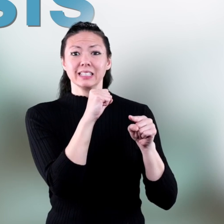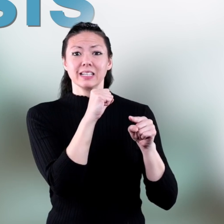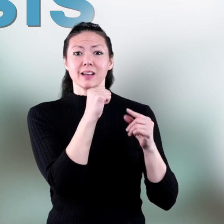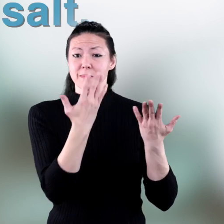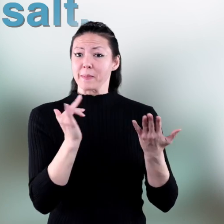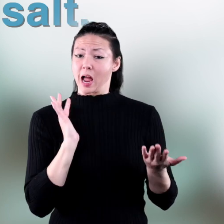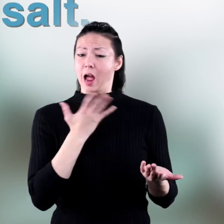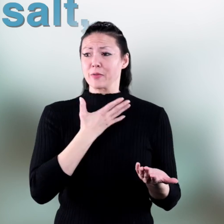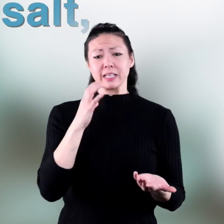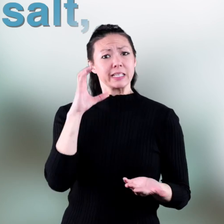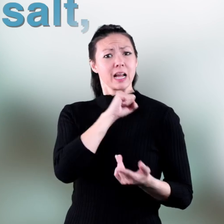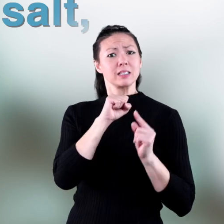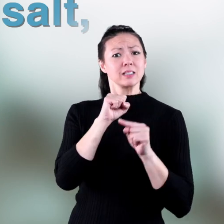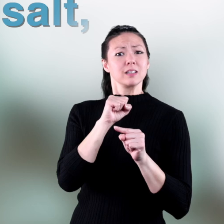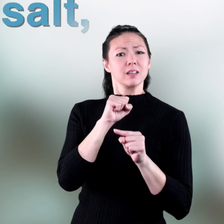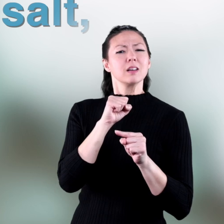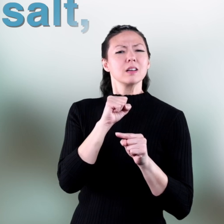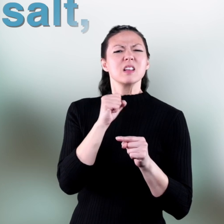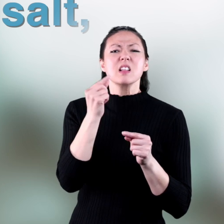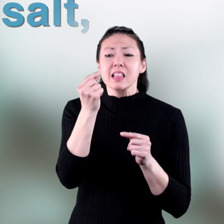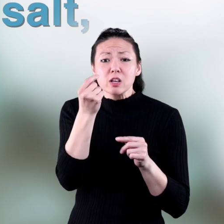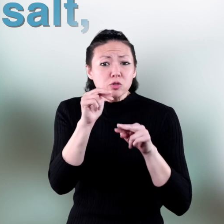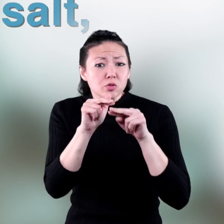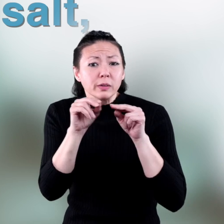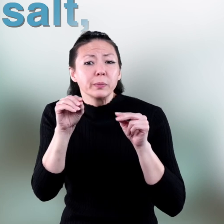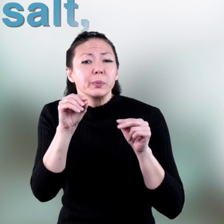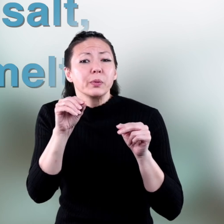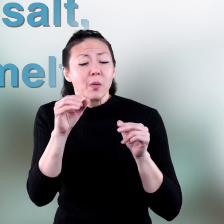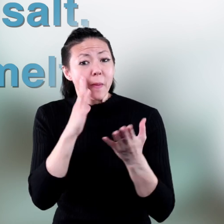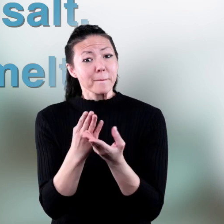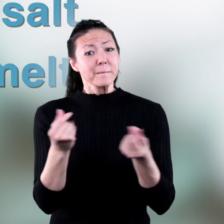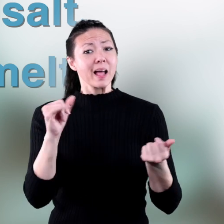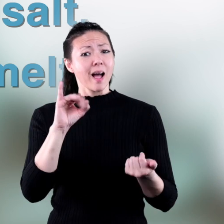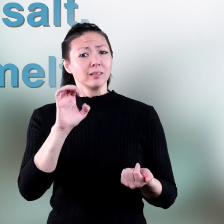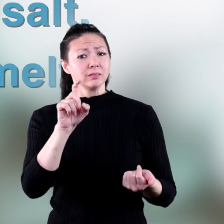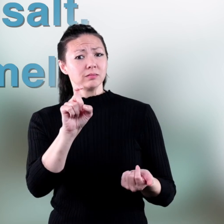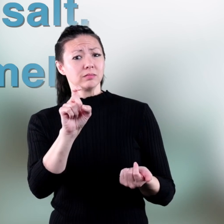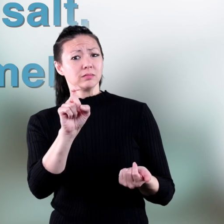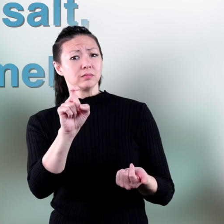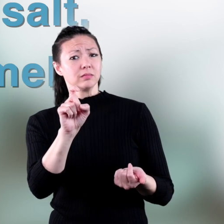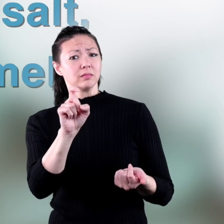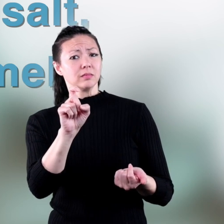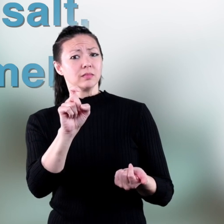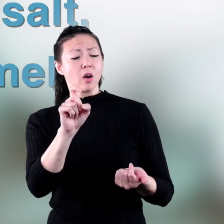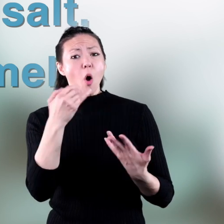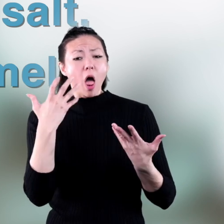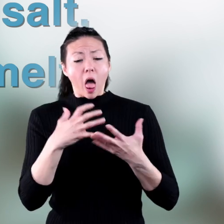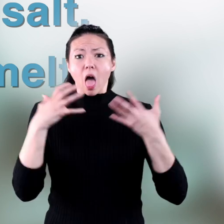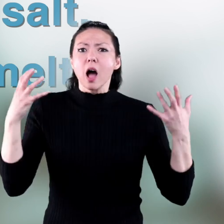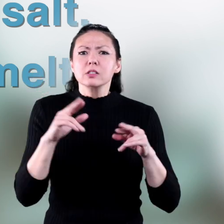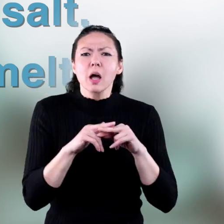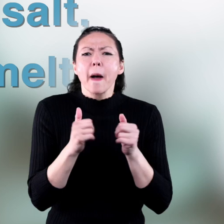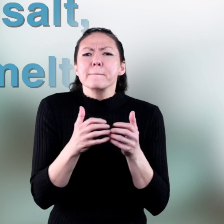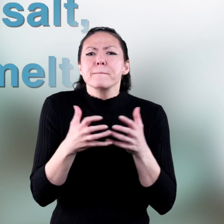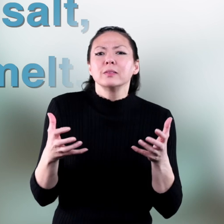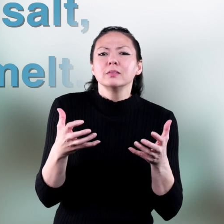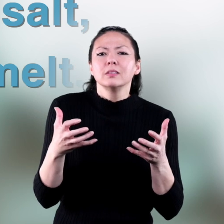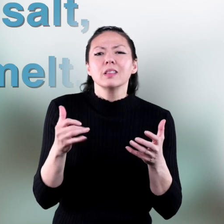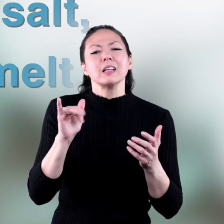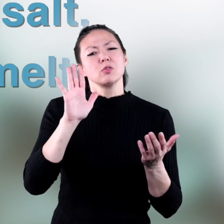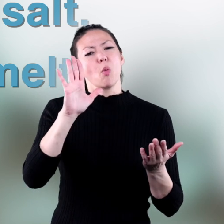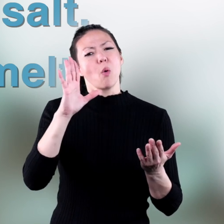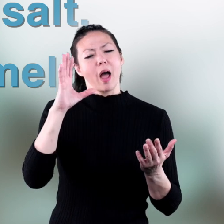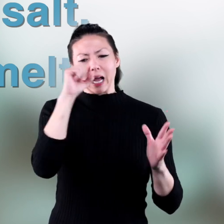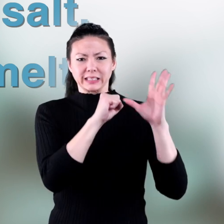guess. If I use just a little salt, then the ice will melt. This could be our